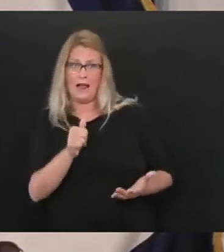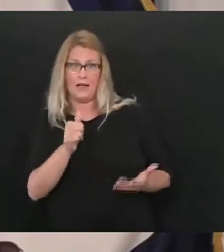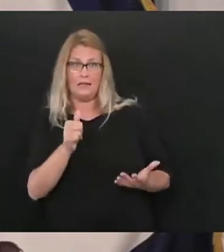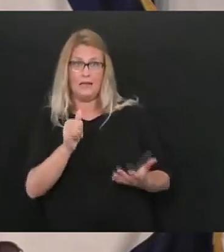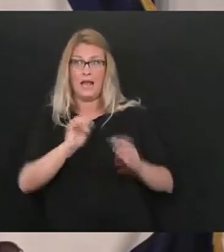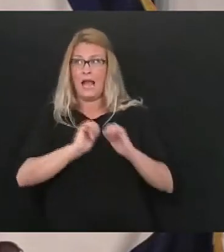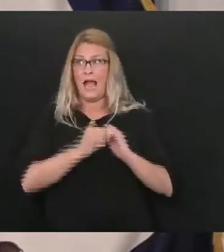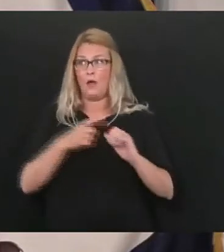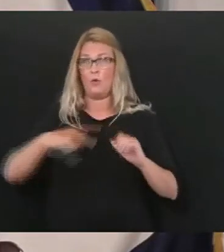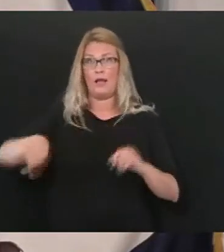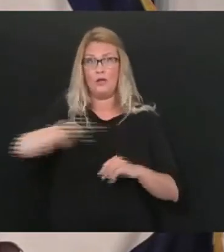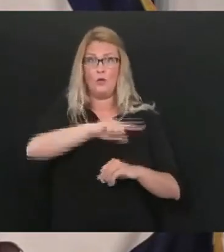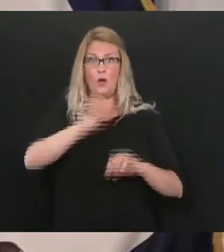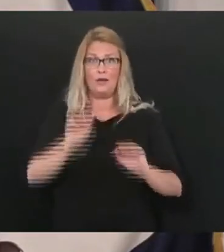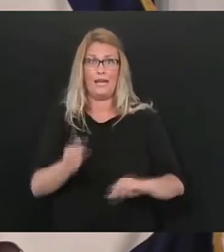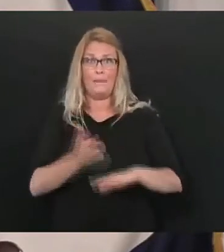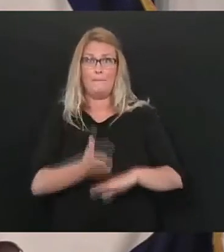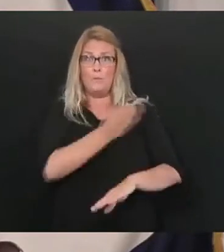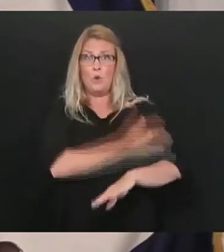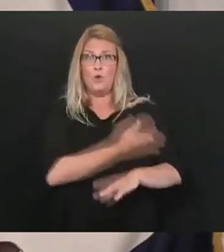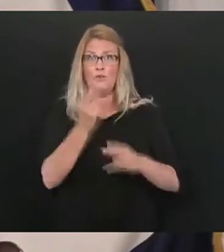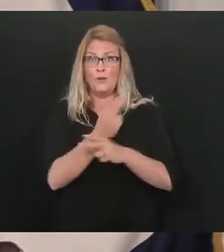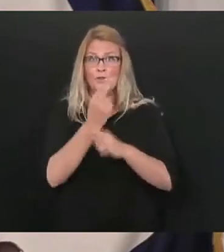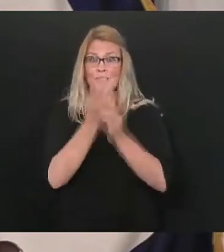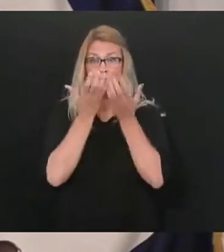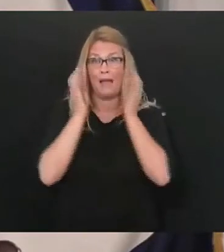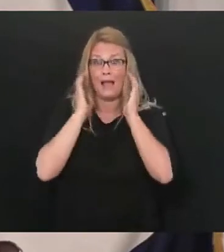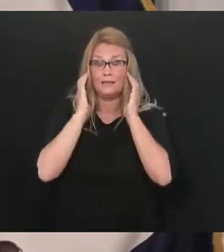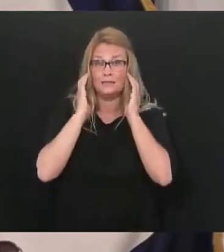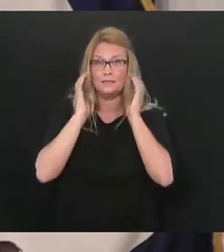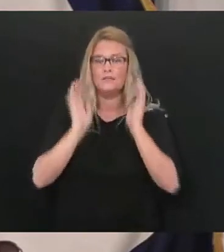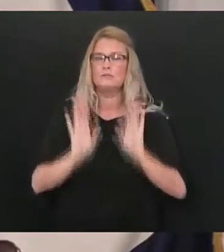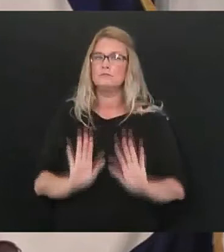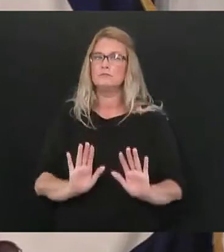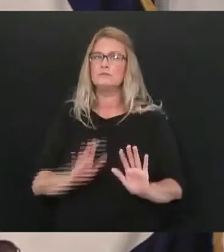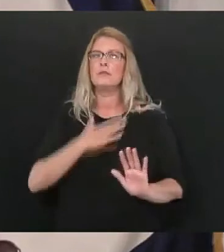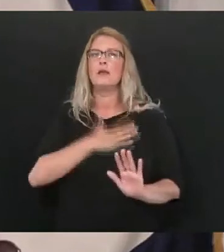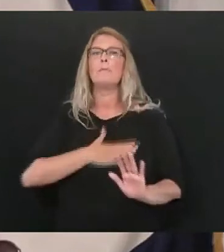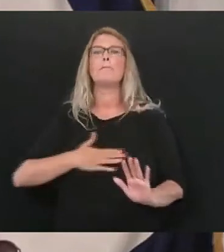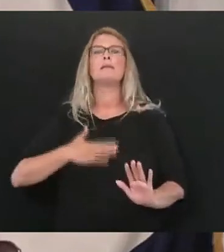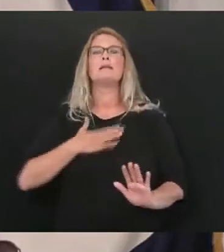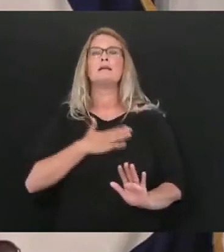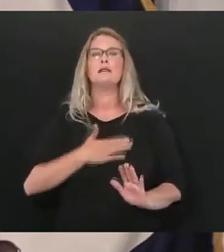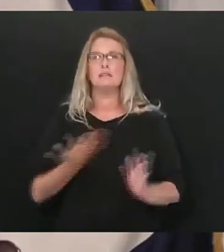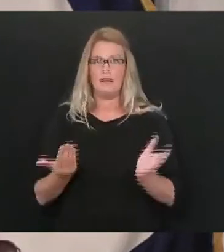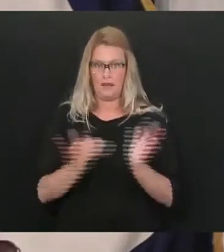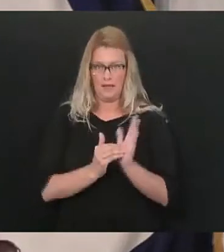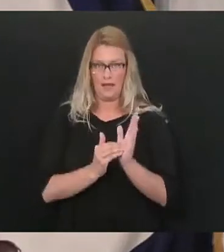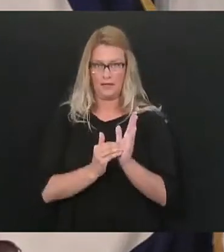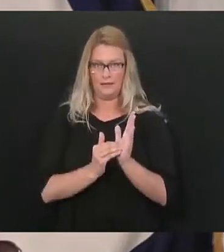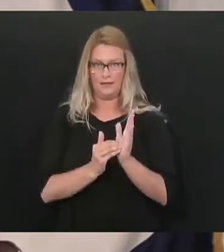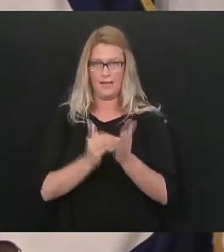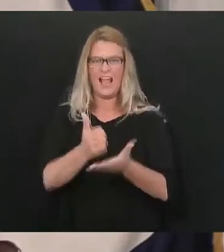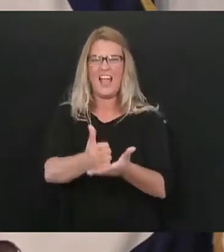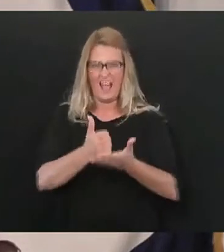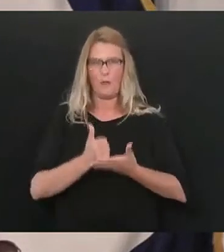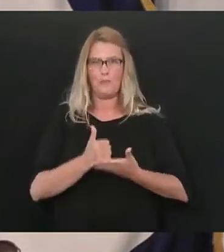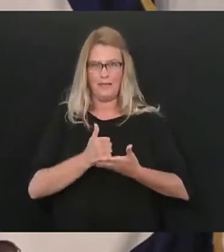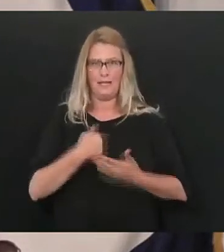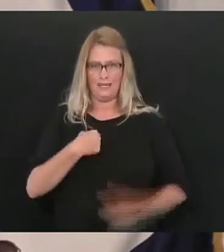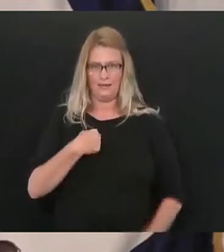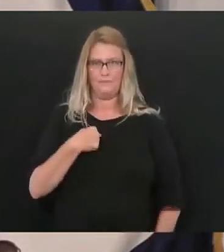do better you know I would ask the people of West Virginia to please again help me with this